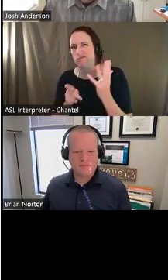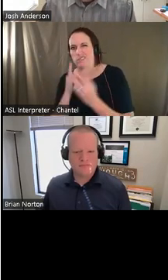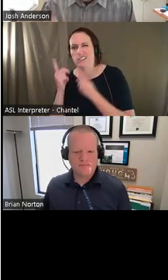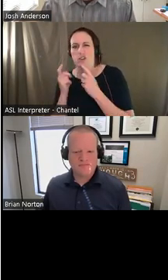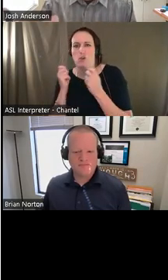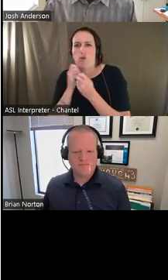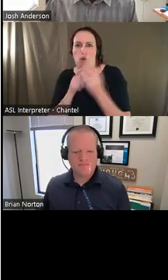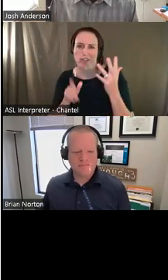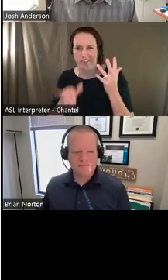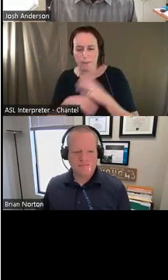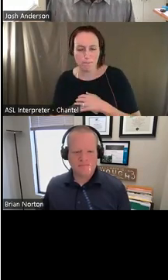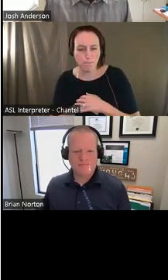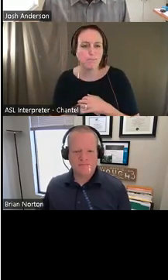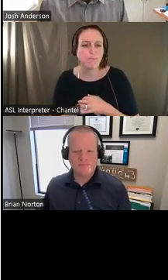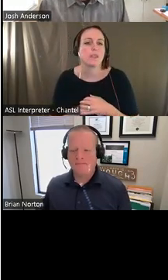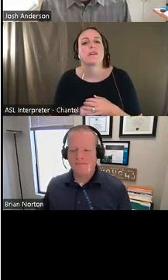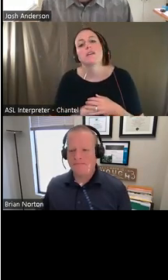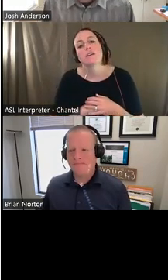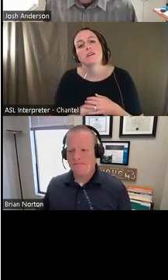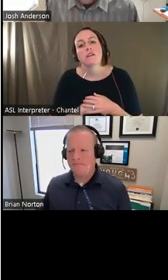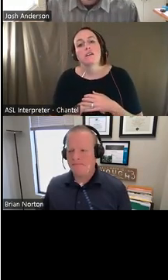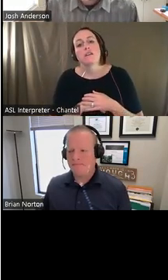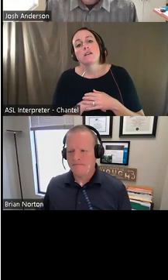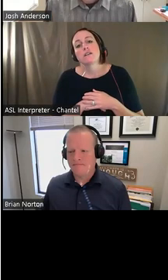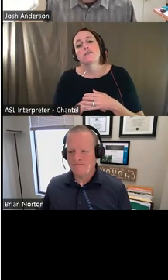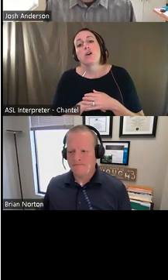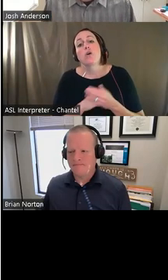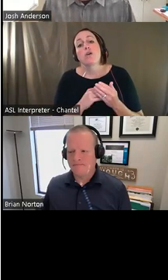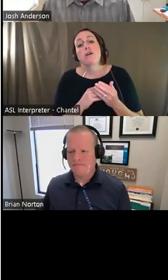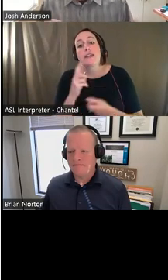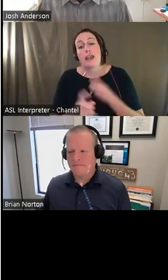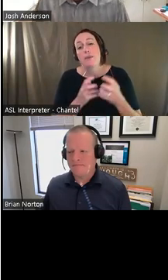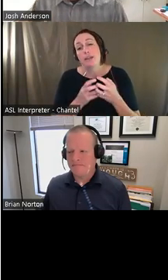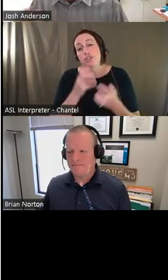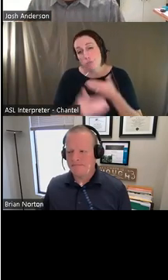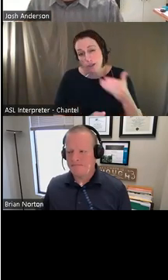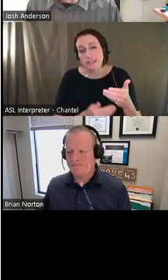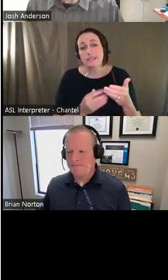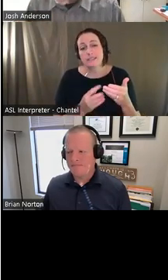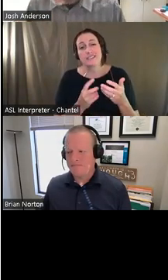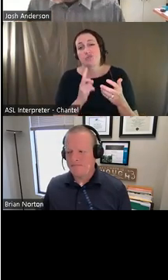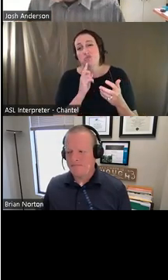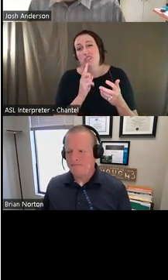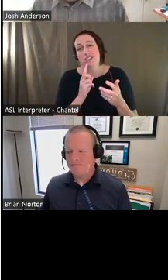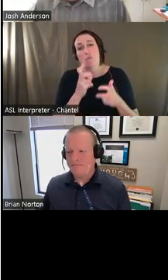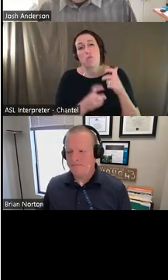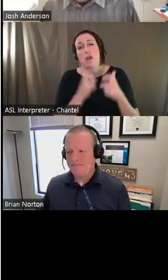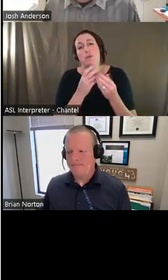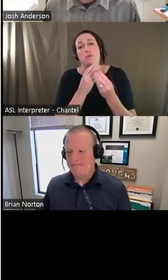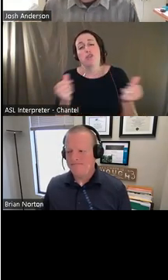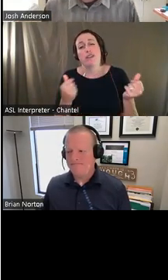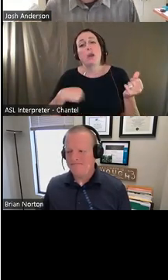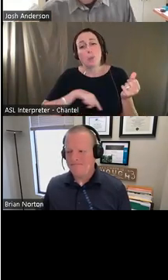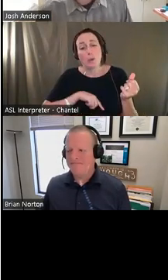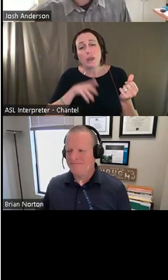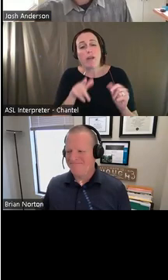So really, and I kind of talked about this a little bit, it's problem solving, and you'll see that when we get into kind of the, I keep wanting to say experiments, but let's say